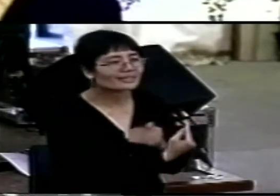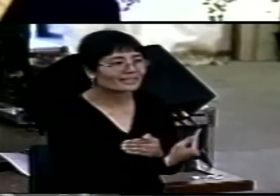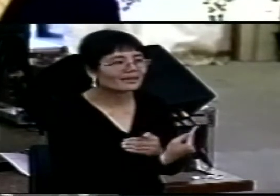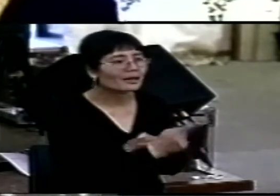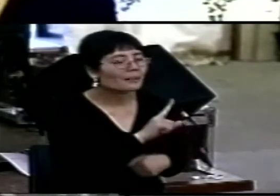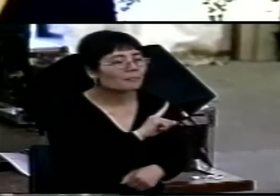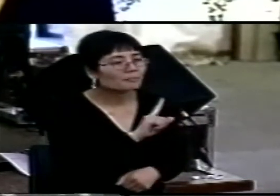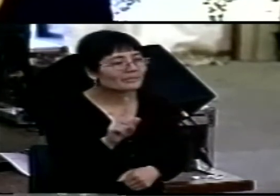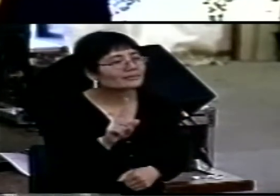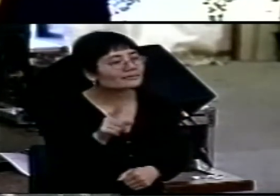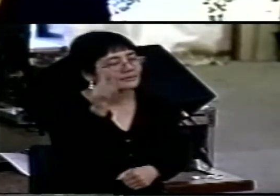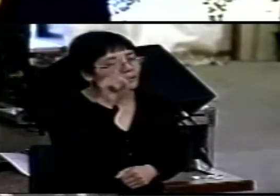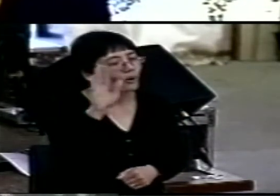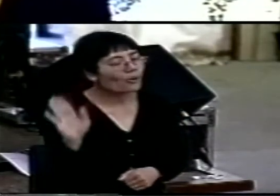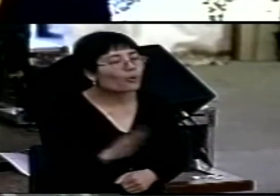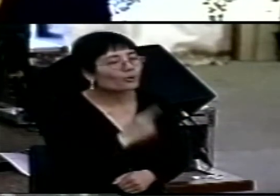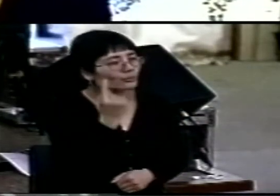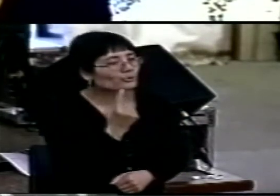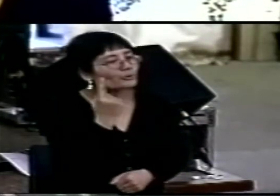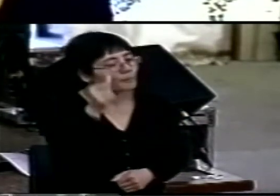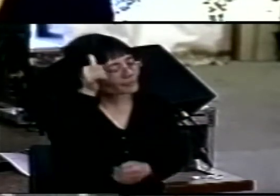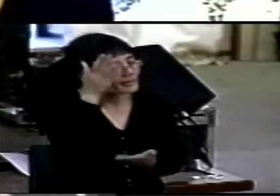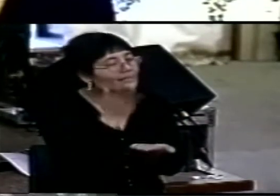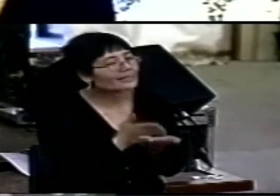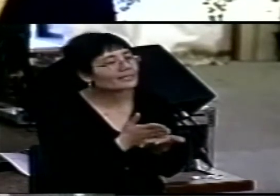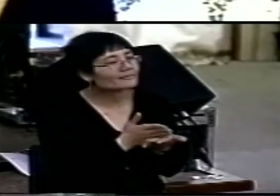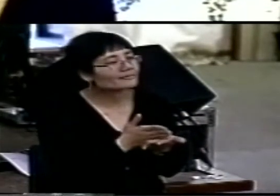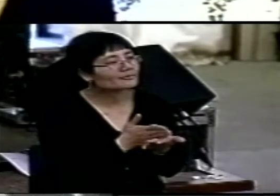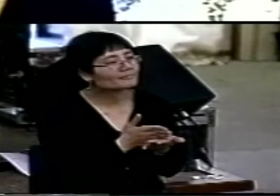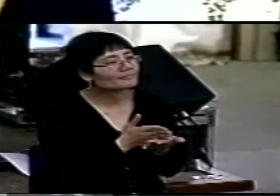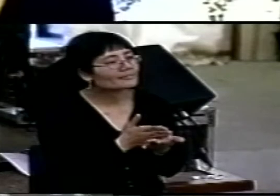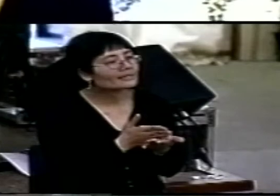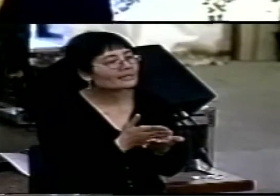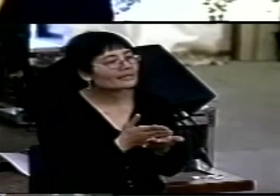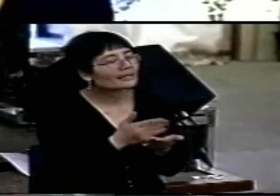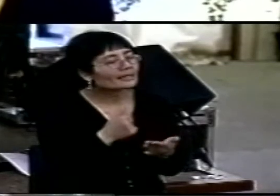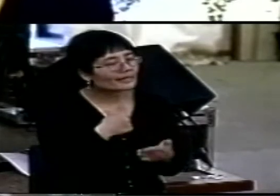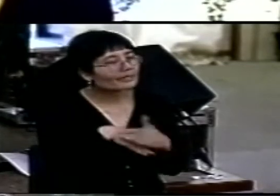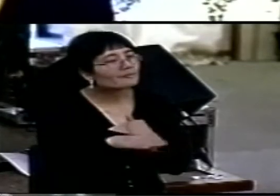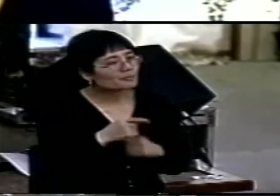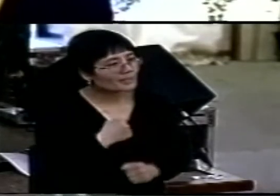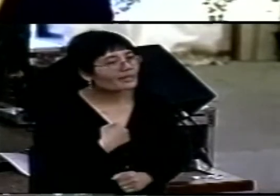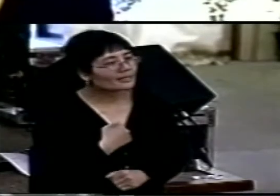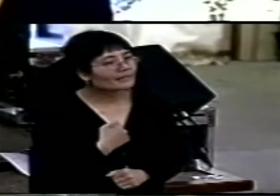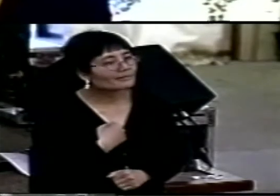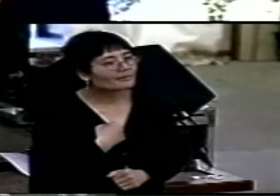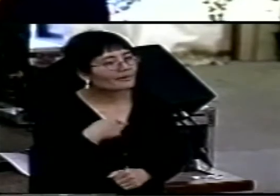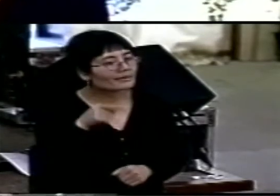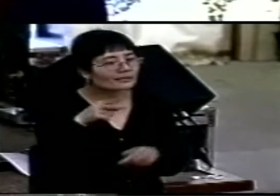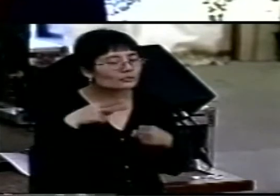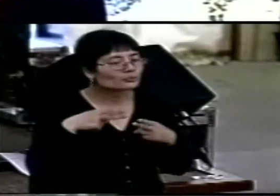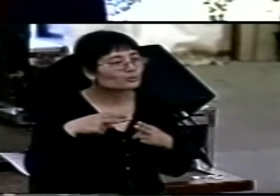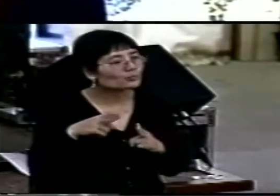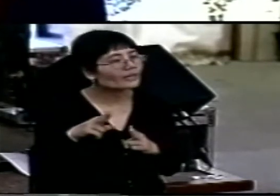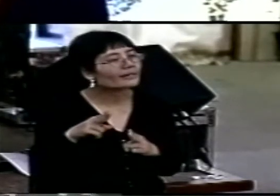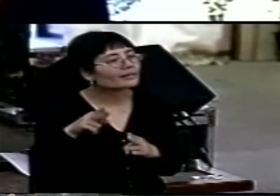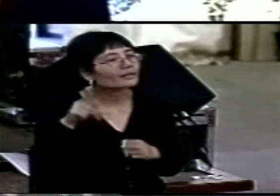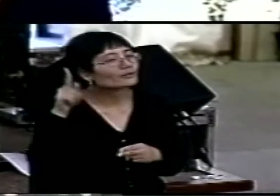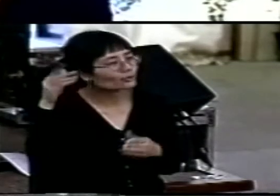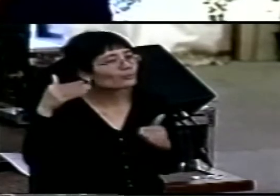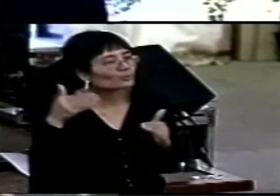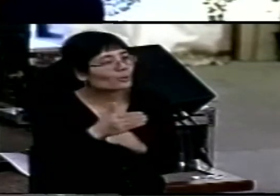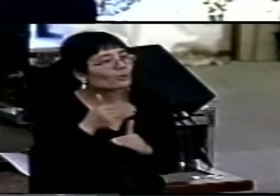who will believe in me. That's the way God does it.